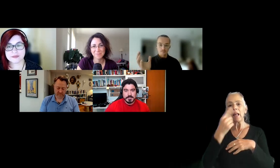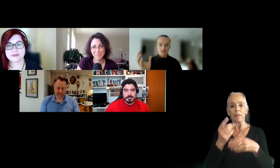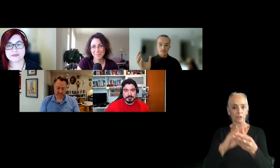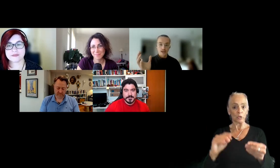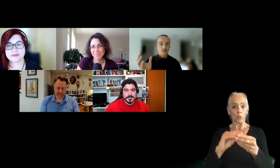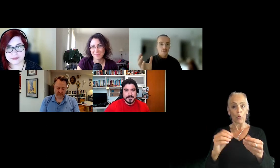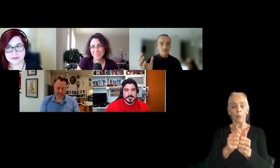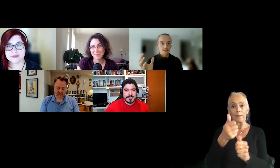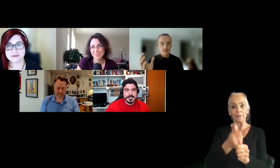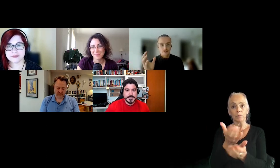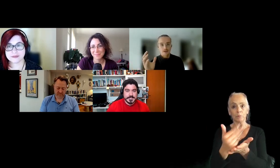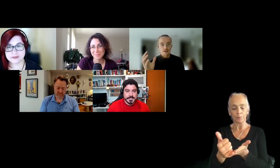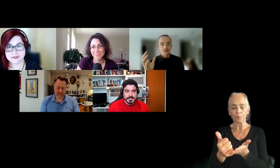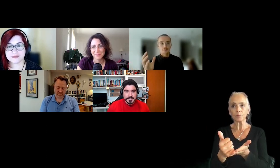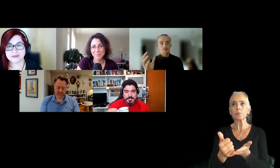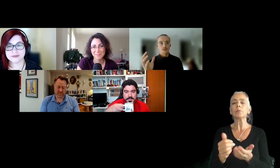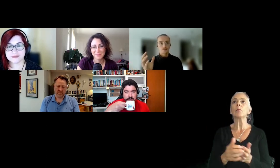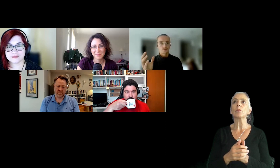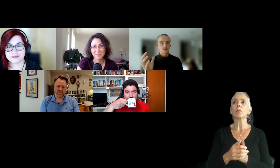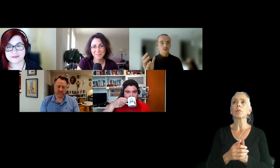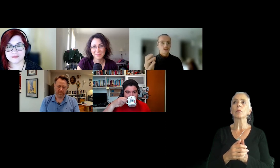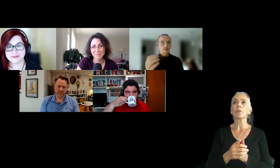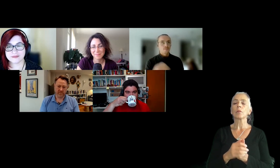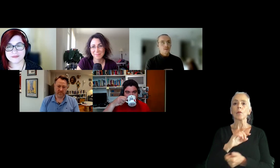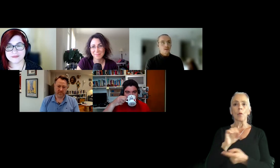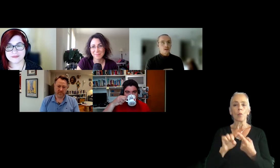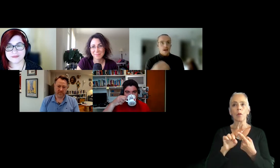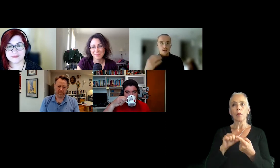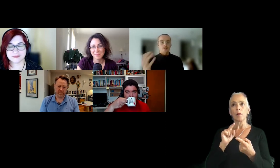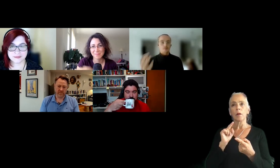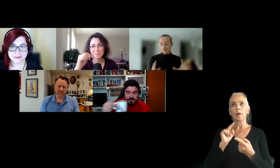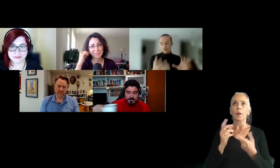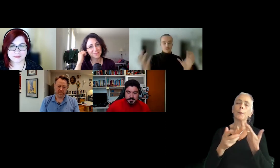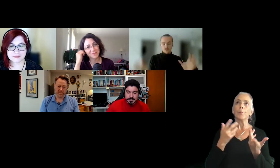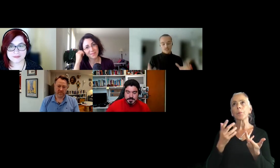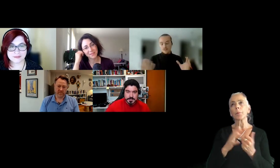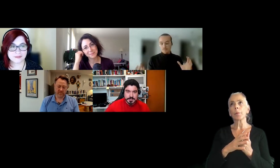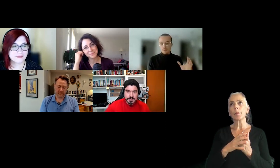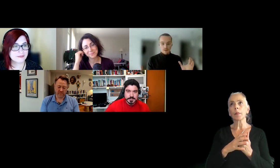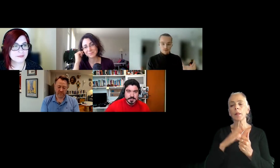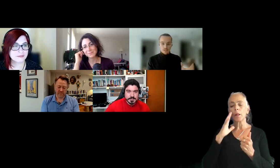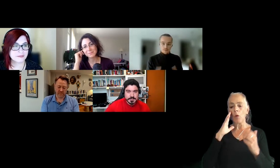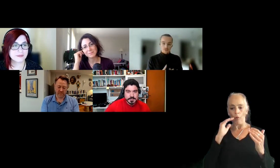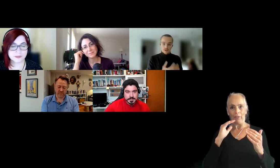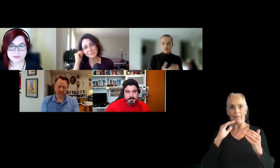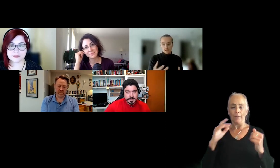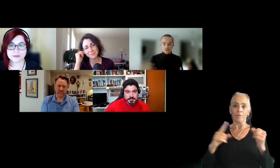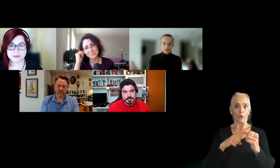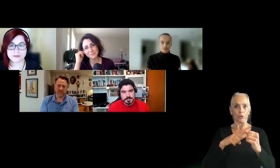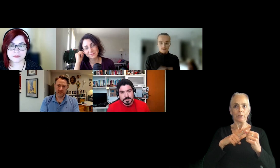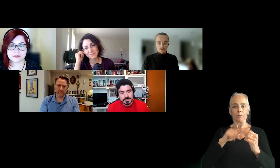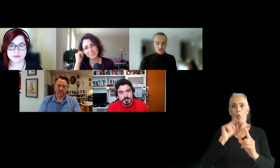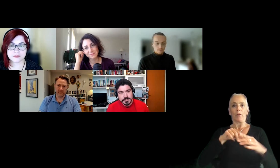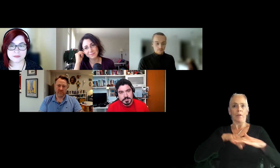piece of that, think when you, the portfolio is the first point of entry, I suppose, for every